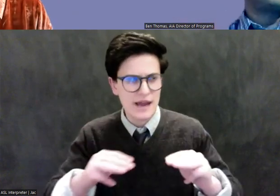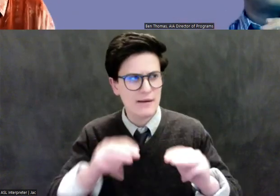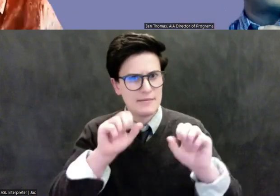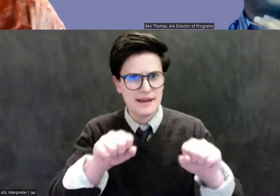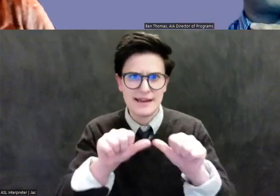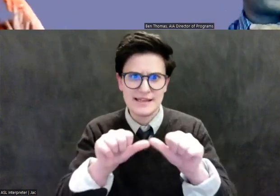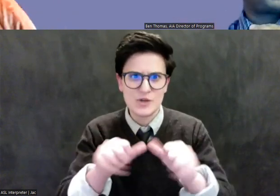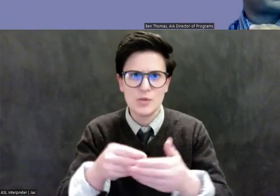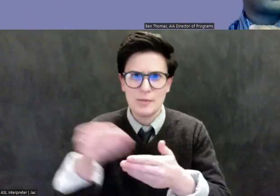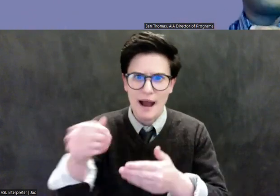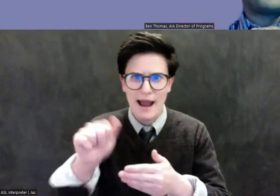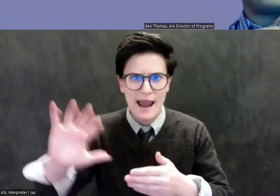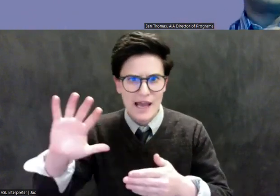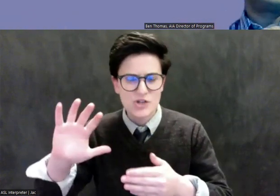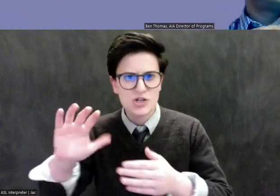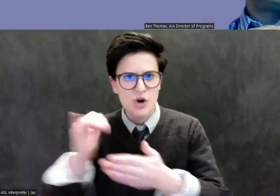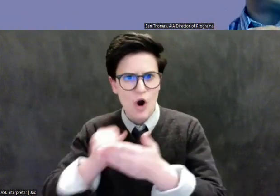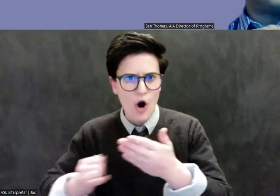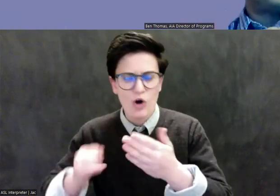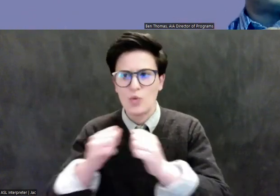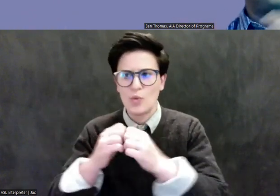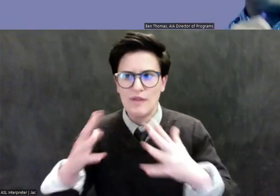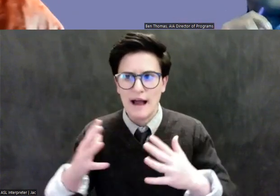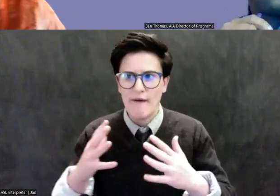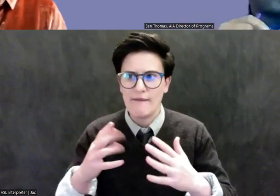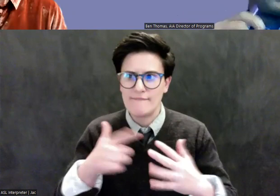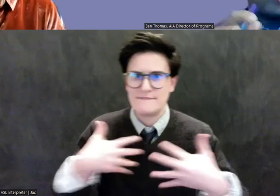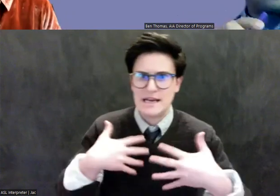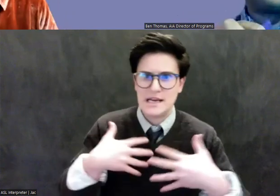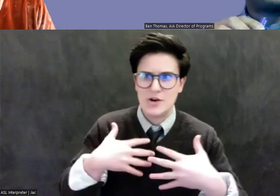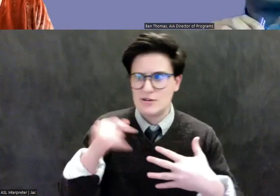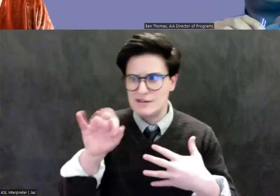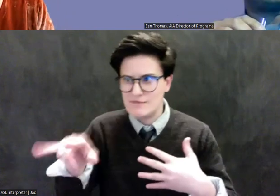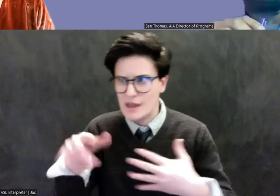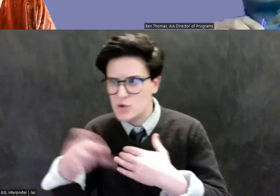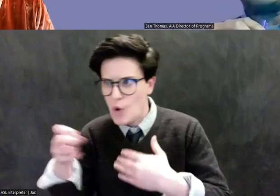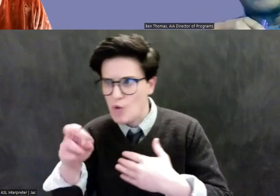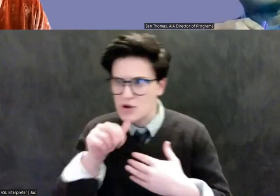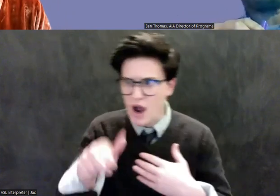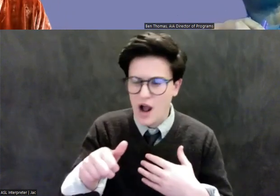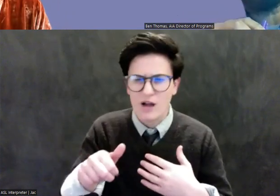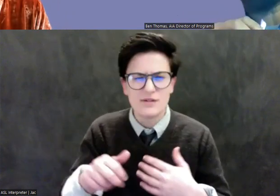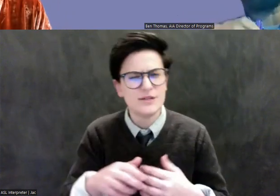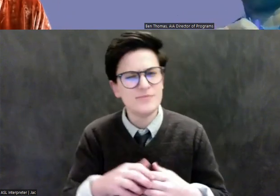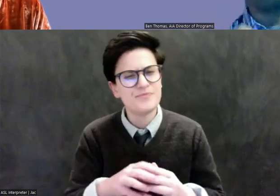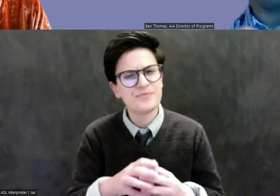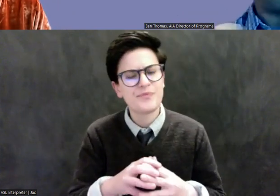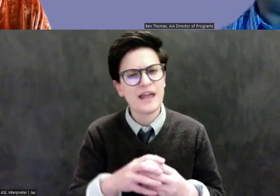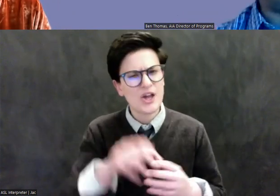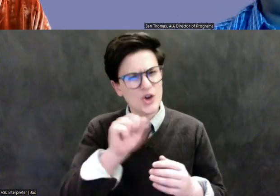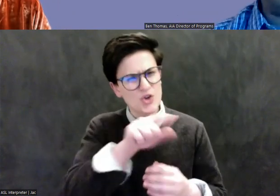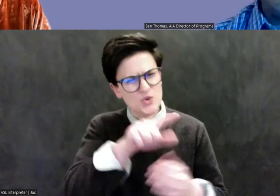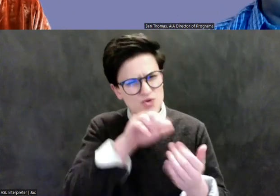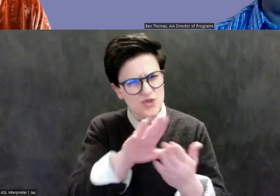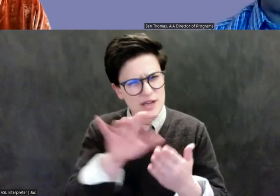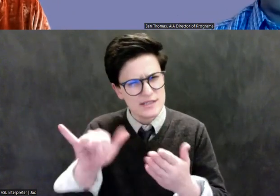Don't their boards put pressure on them? So going along with that, could you address that issue and this idea of there